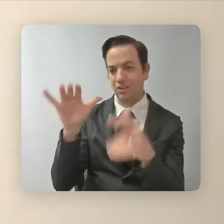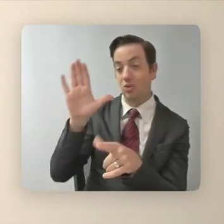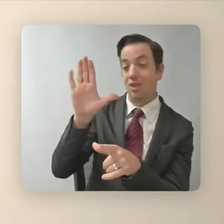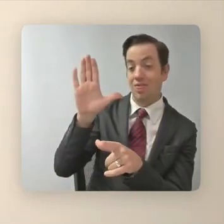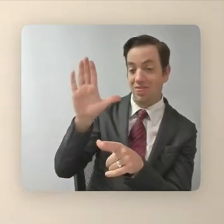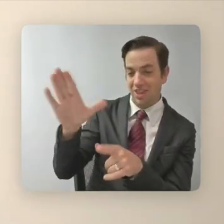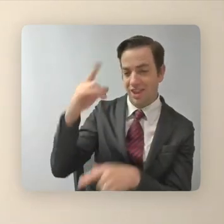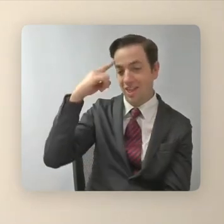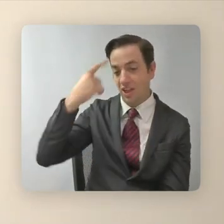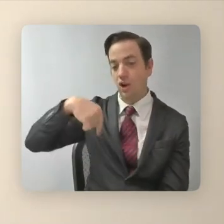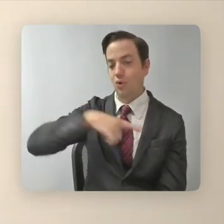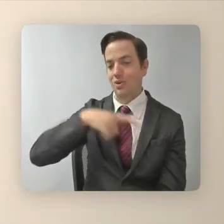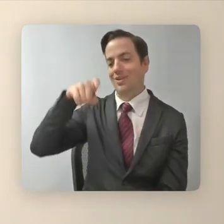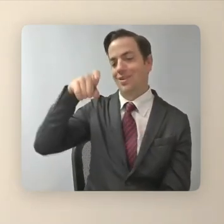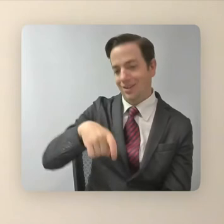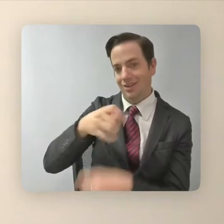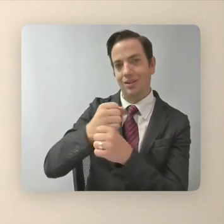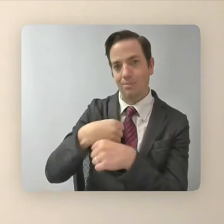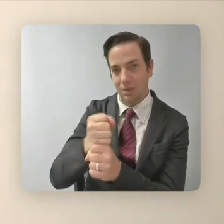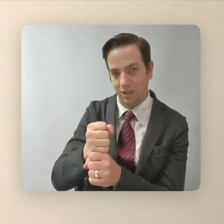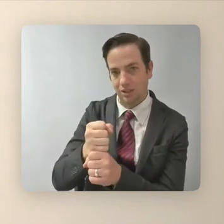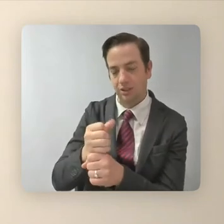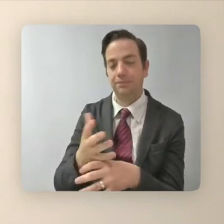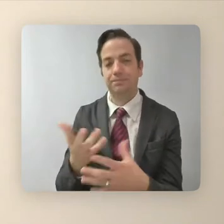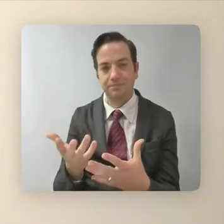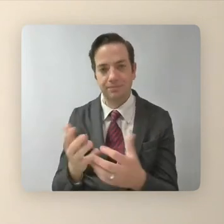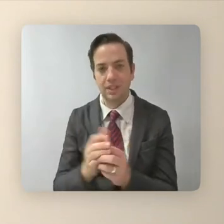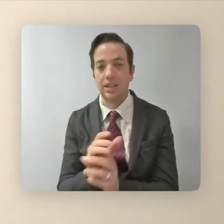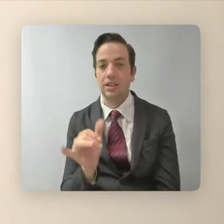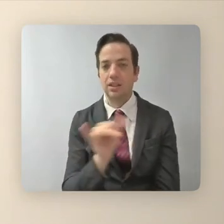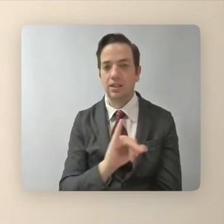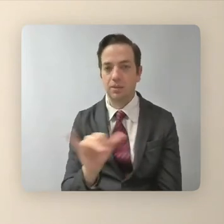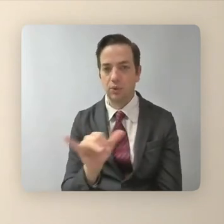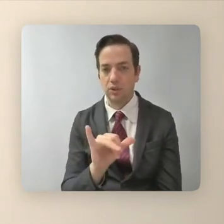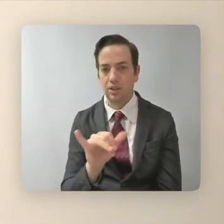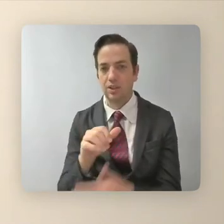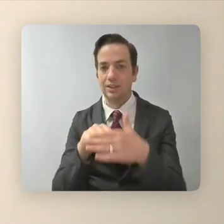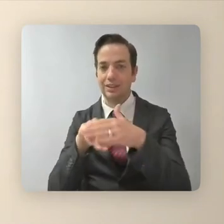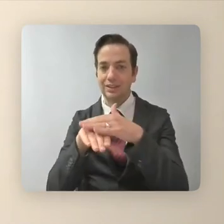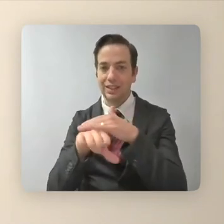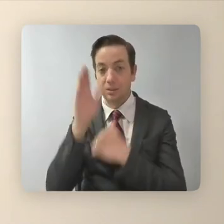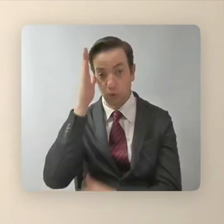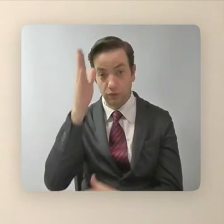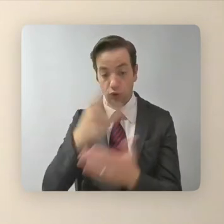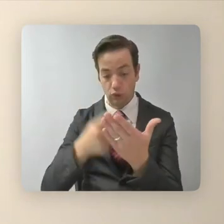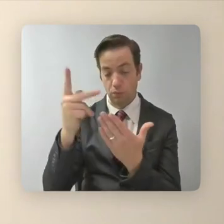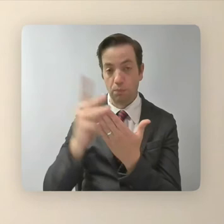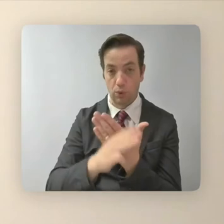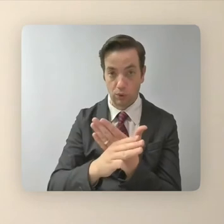they thought we should be making, right? And so similarly, the Accessible Futures program,